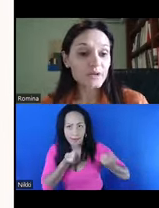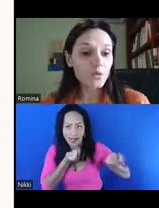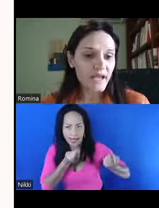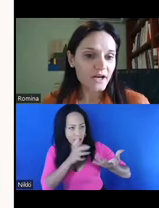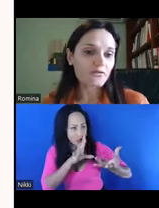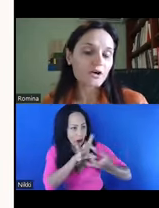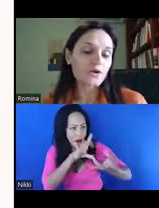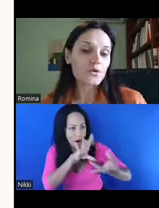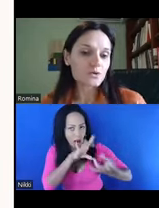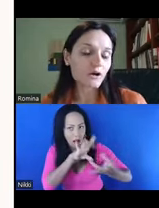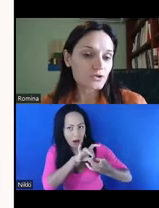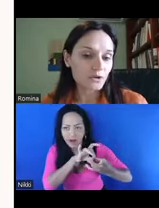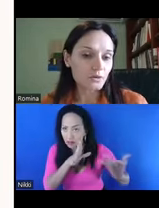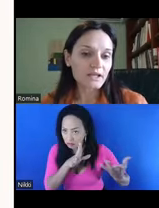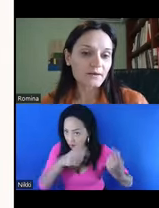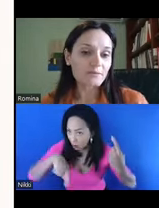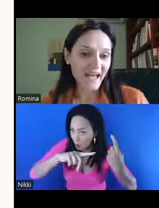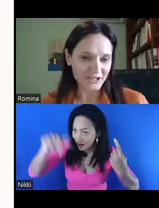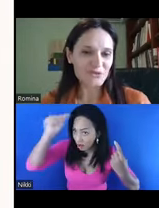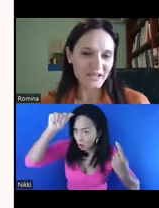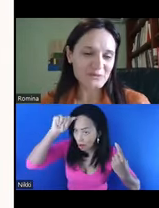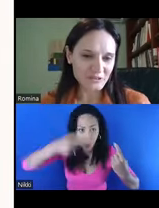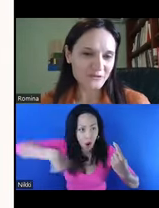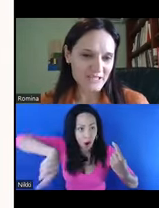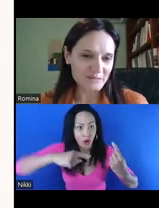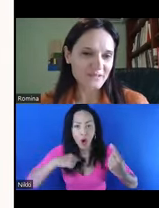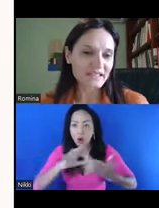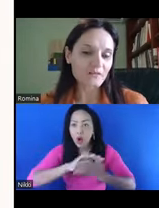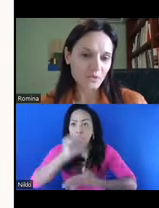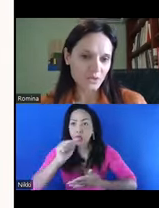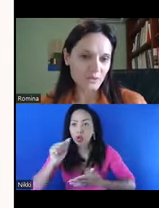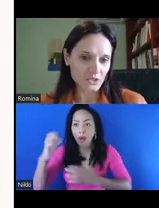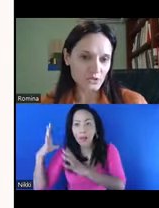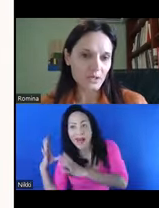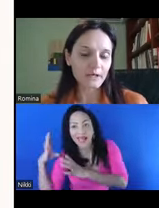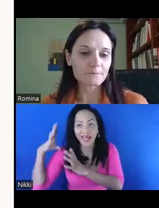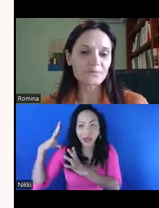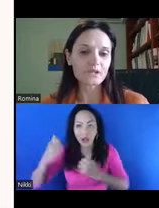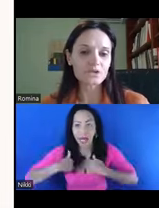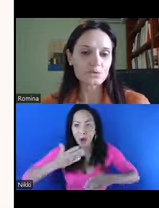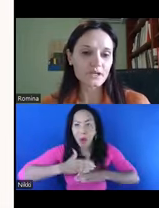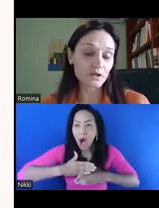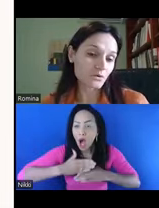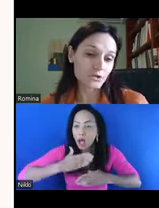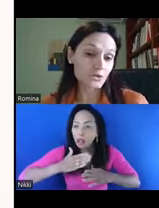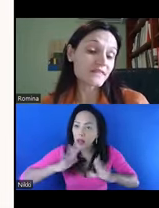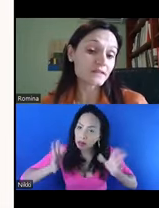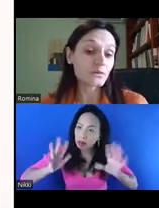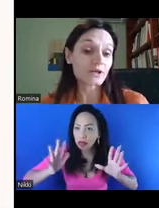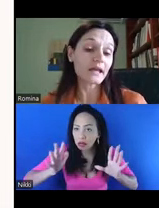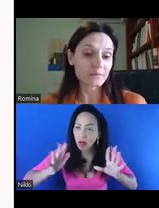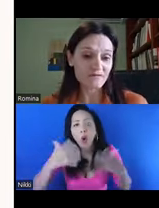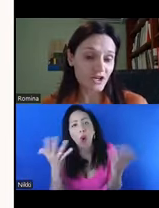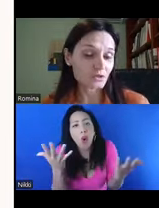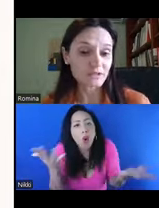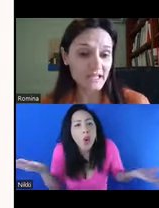Are we aware of our own cultural baggage, right, to put it very simply, in the work we do? Do we or do we think